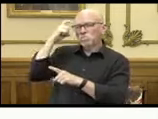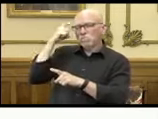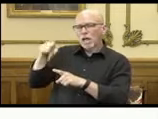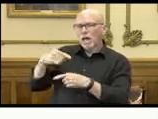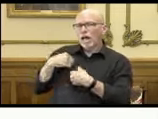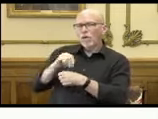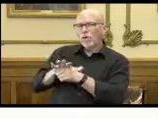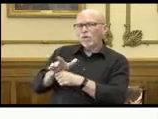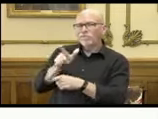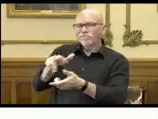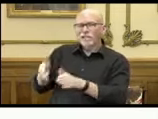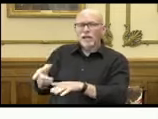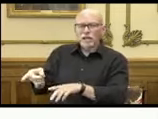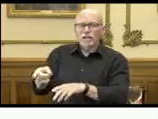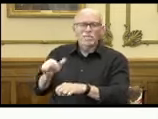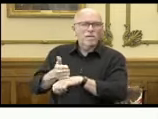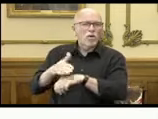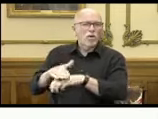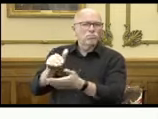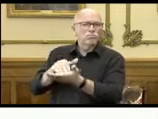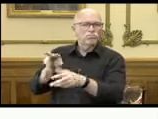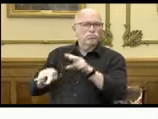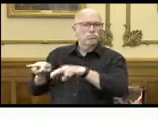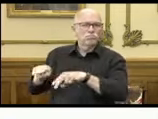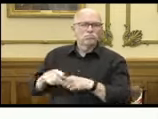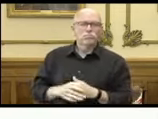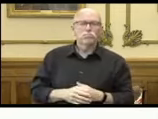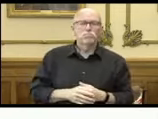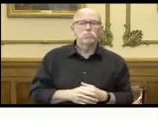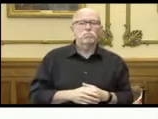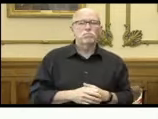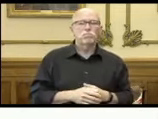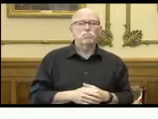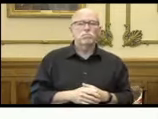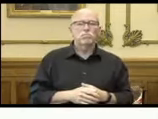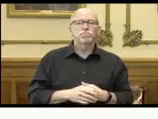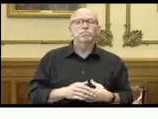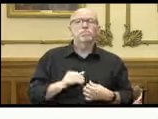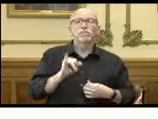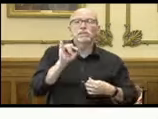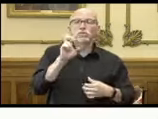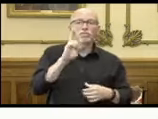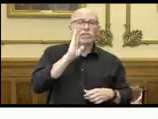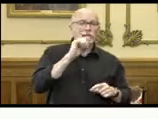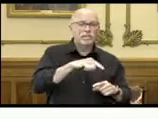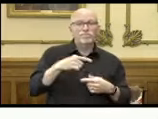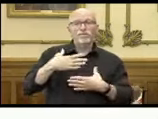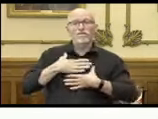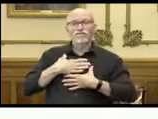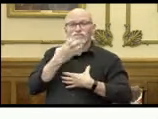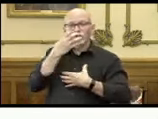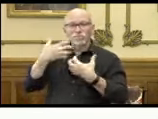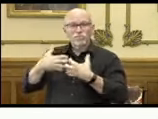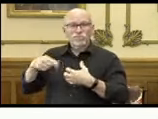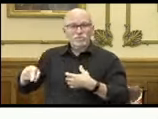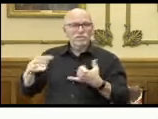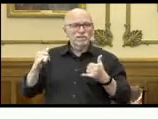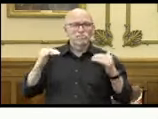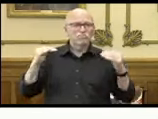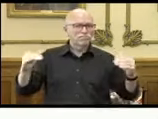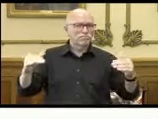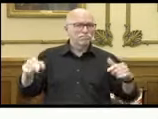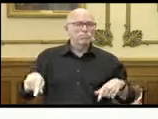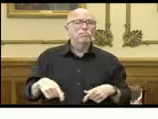have died from this disease based on their clinical diagnosis. Our ICU bed and ventilator capacity are holding steady